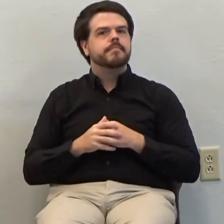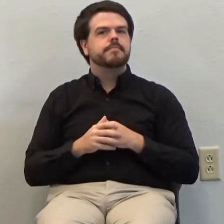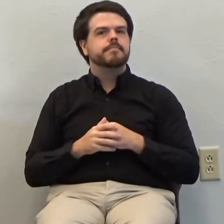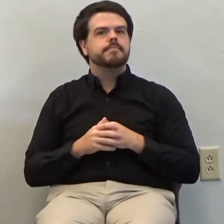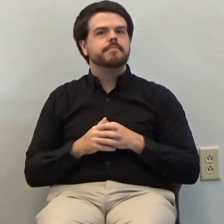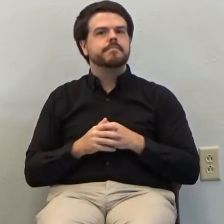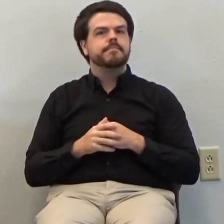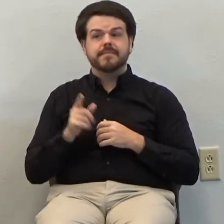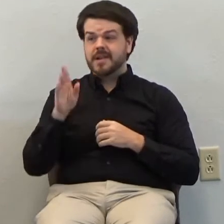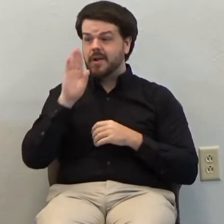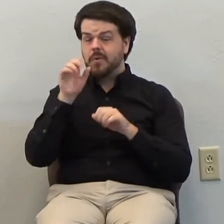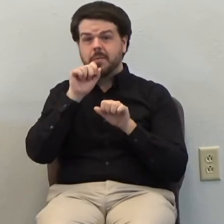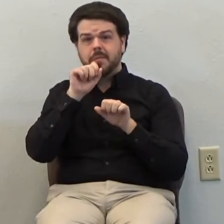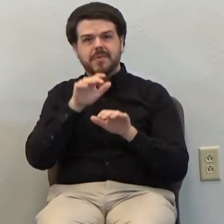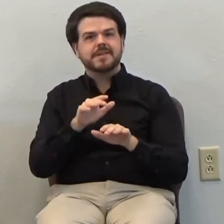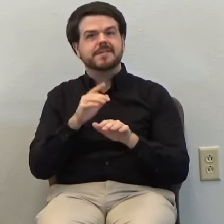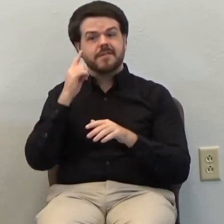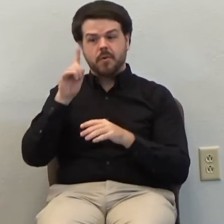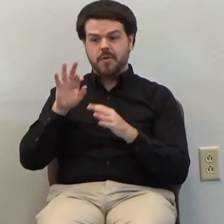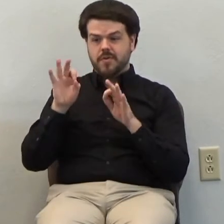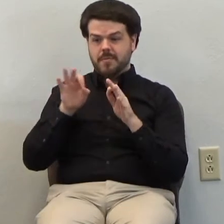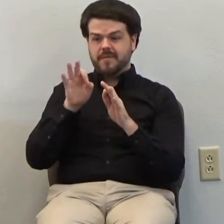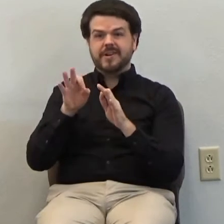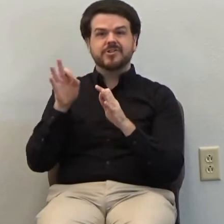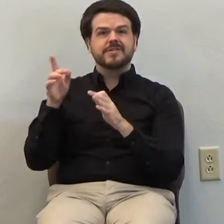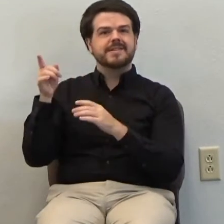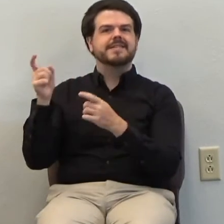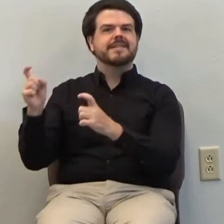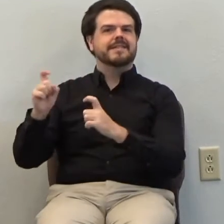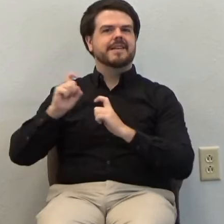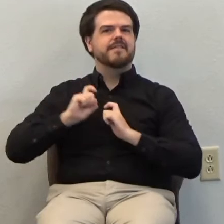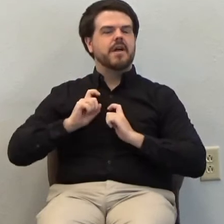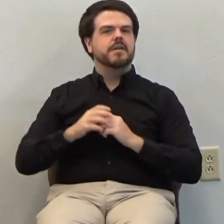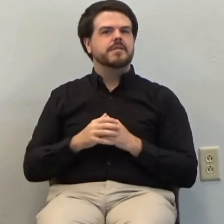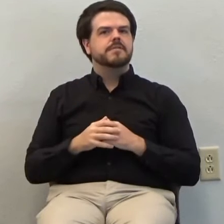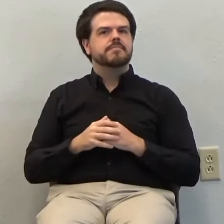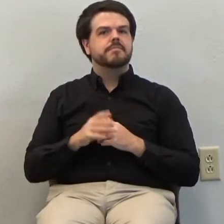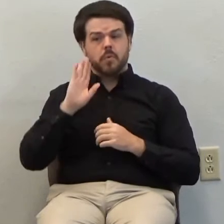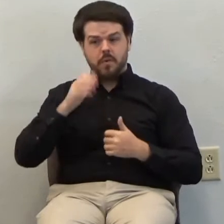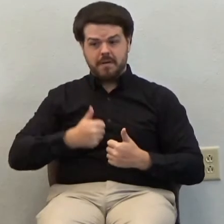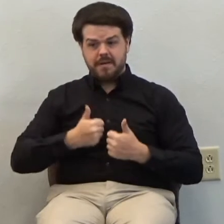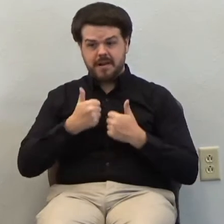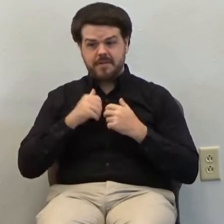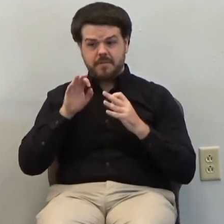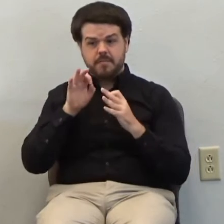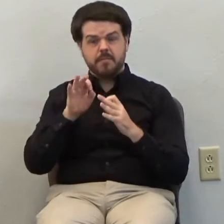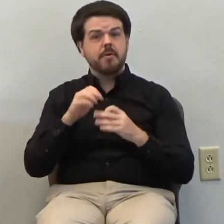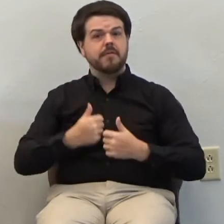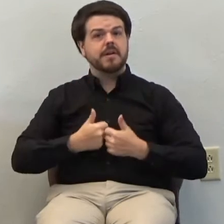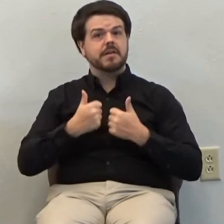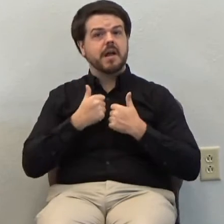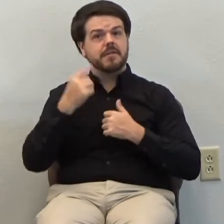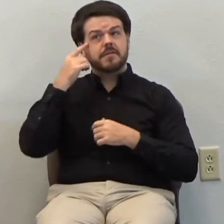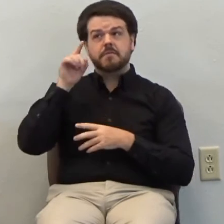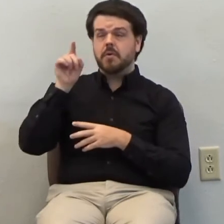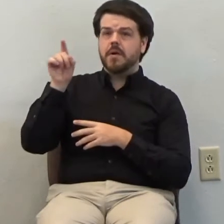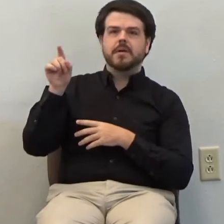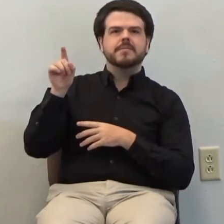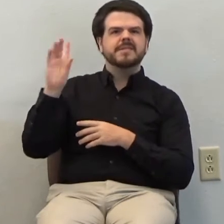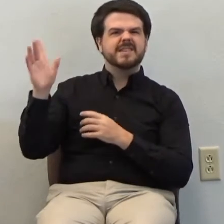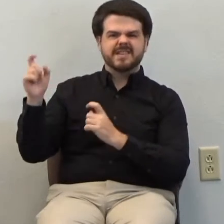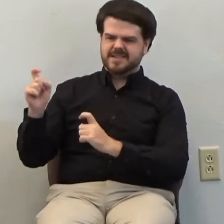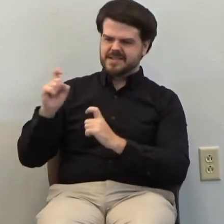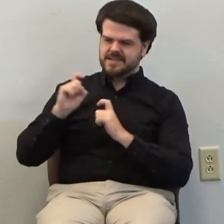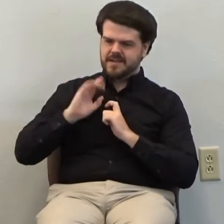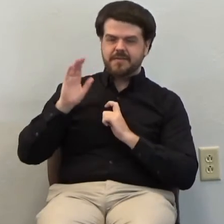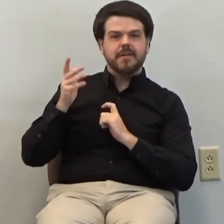and He will bless us for the perfection that He's given us. We will live perfect lives for Him because He's enabled us to live perfect lives for